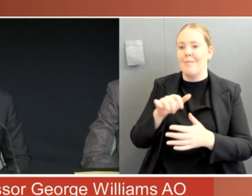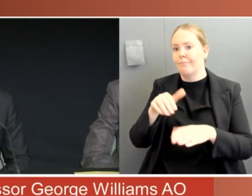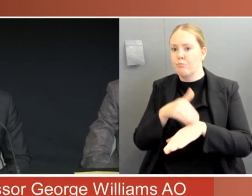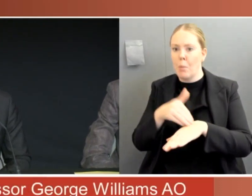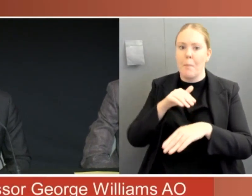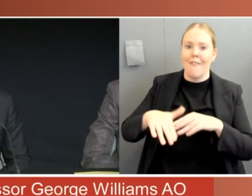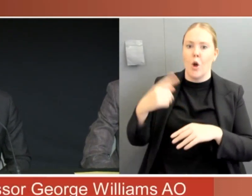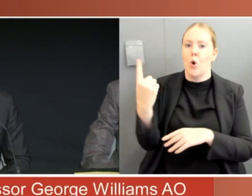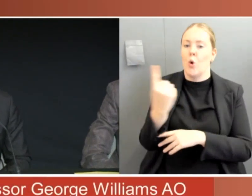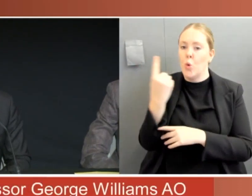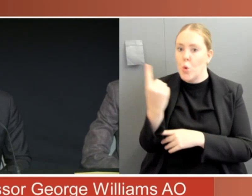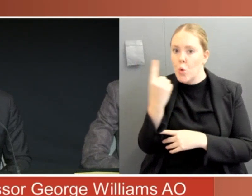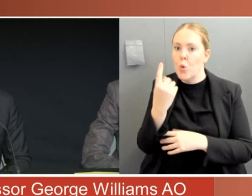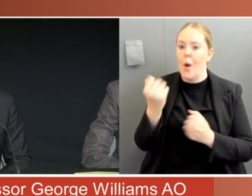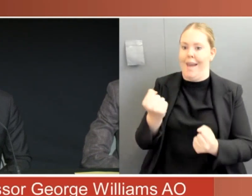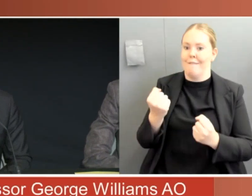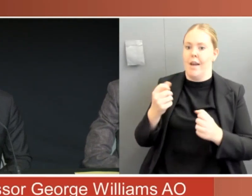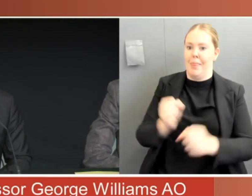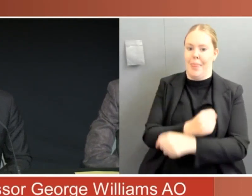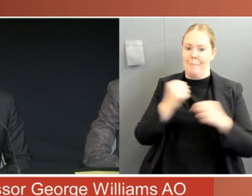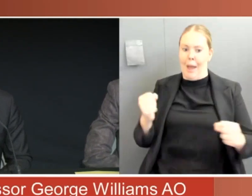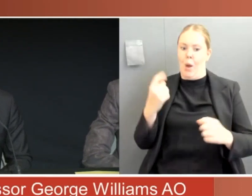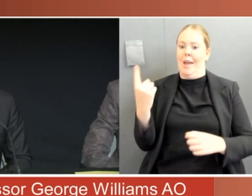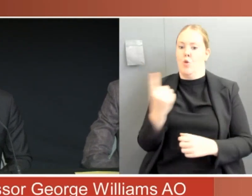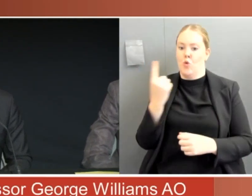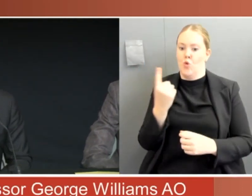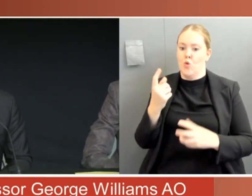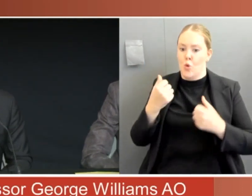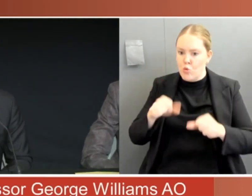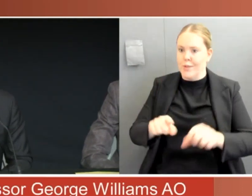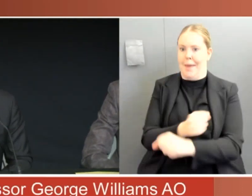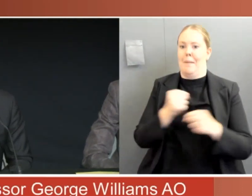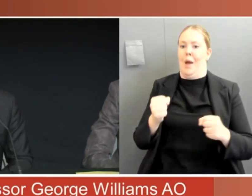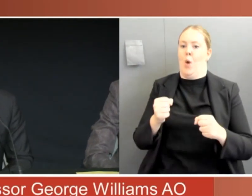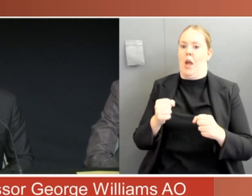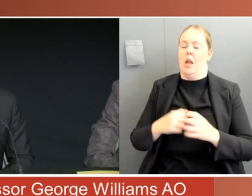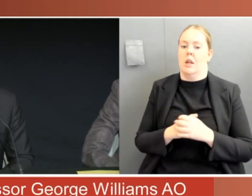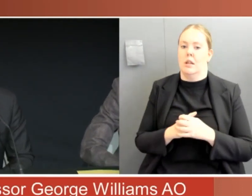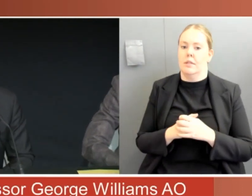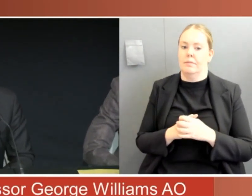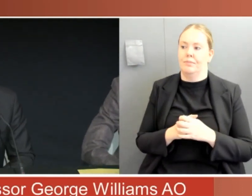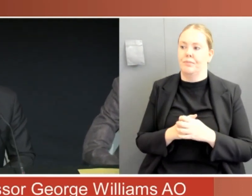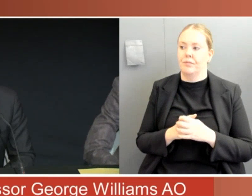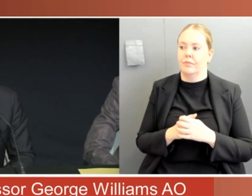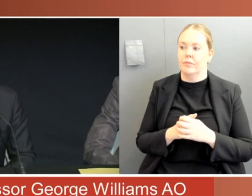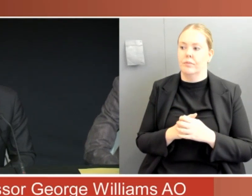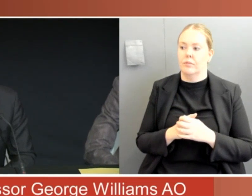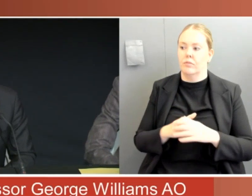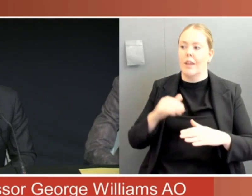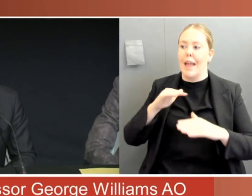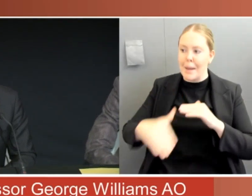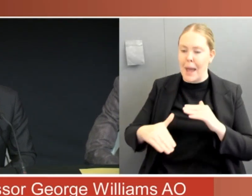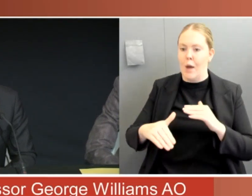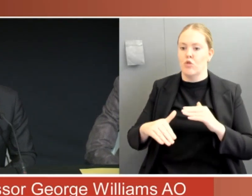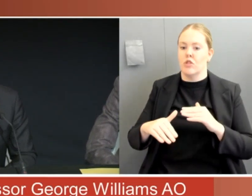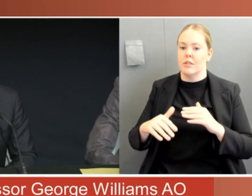particular time. And I think the Governor-General might have done more, but realistically this is